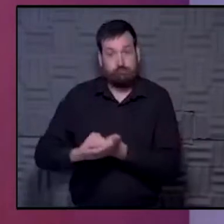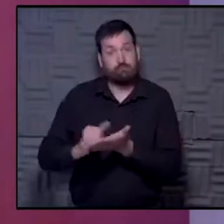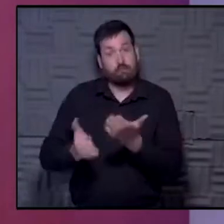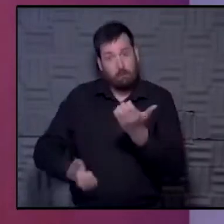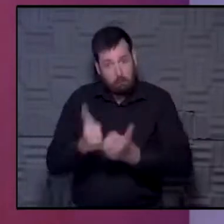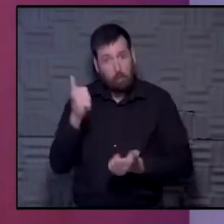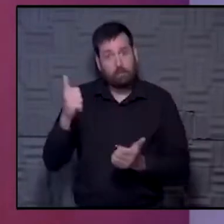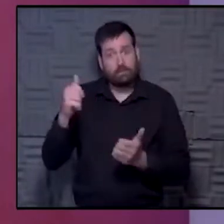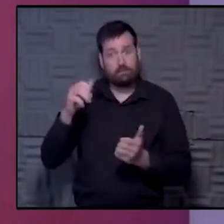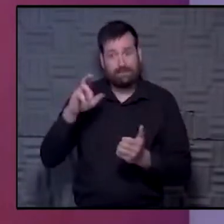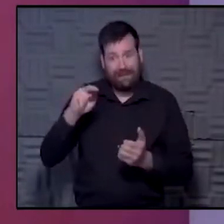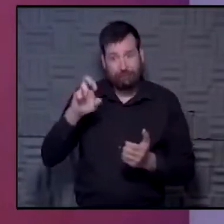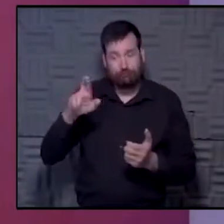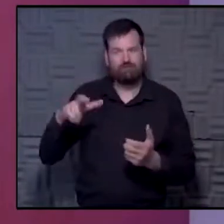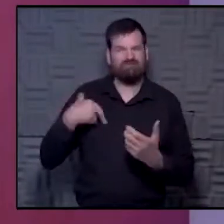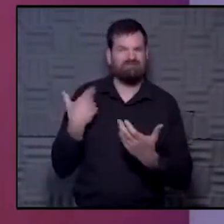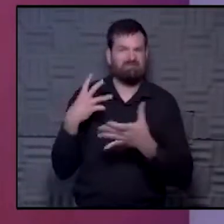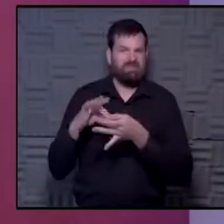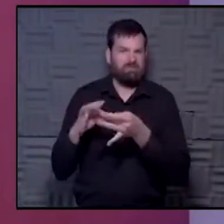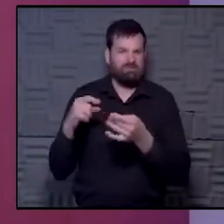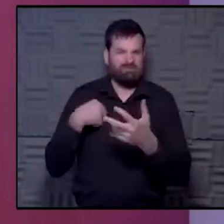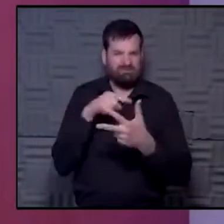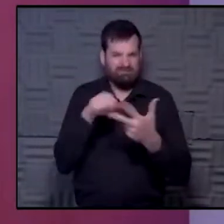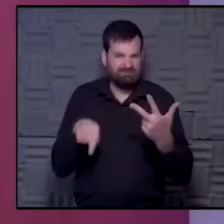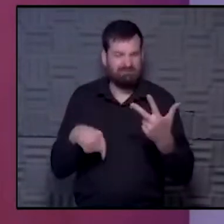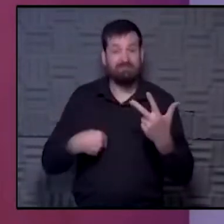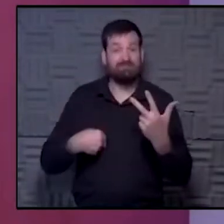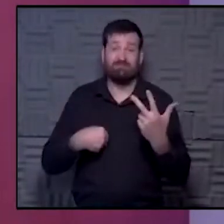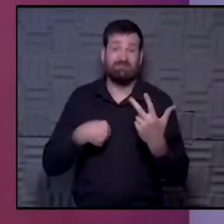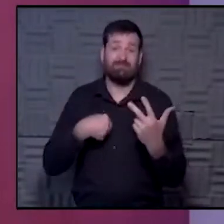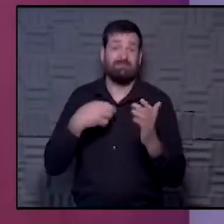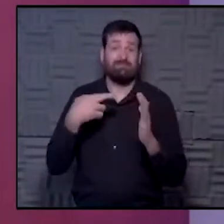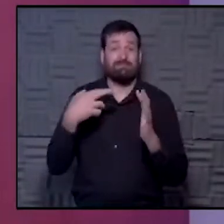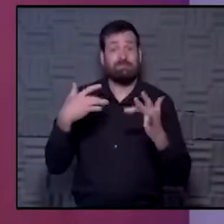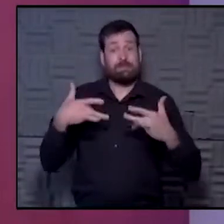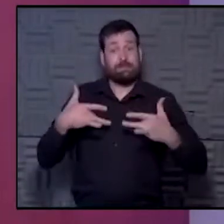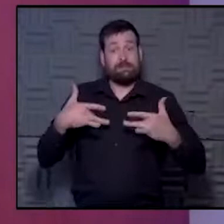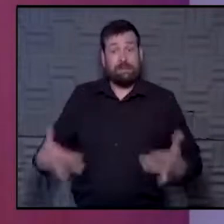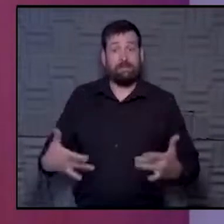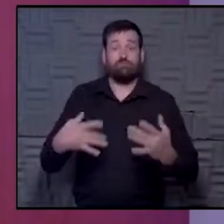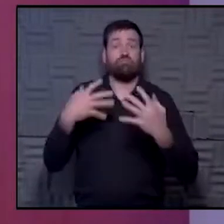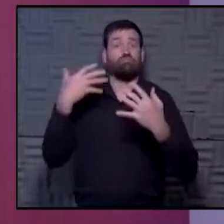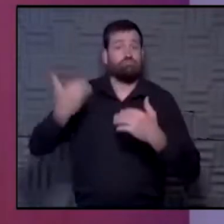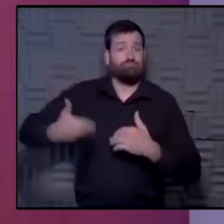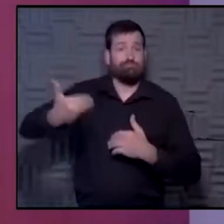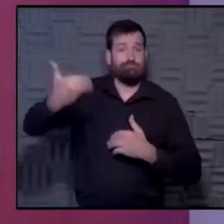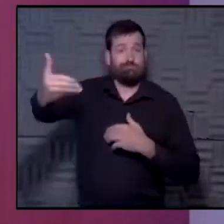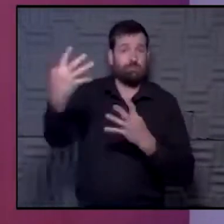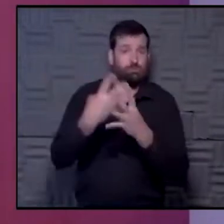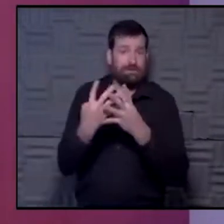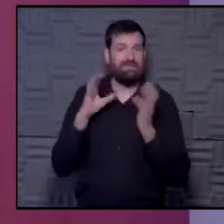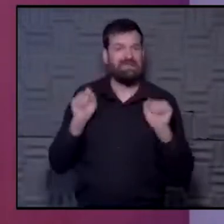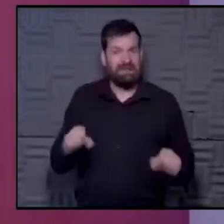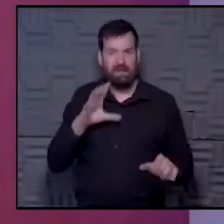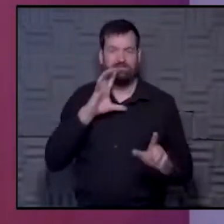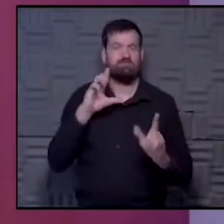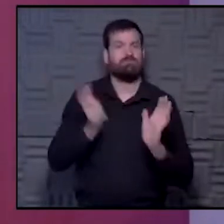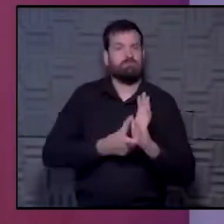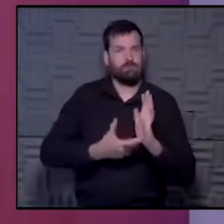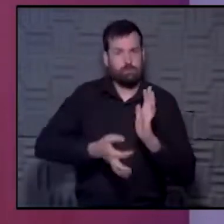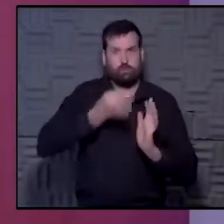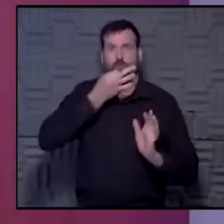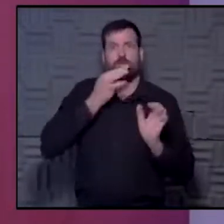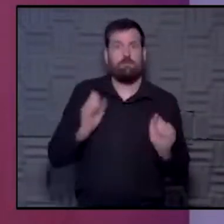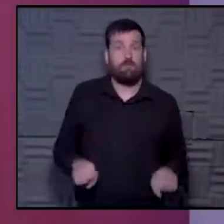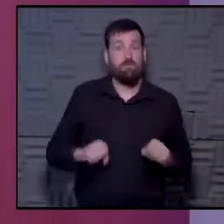have, prostate, breast, colorectal, the guidelines recommend regular screening so we can catch it as early as possible. And all these